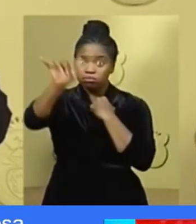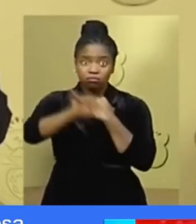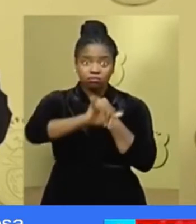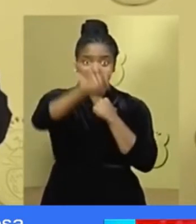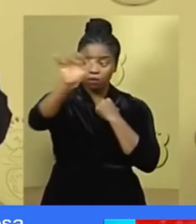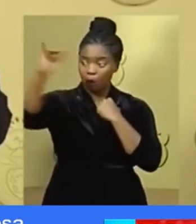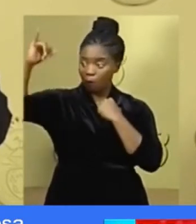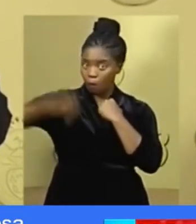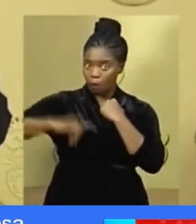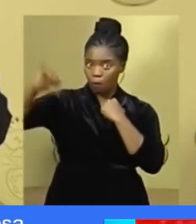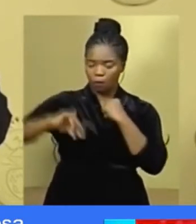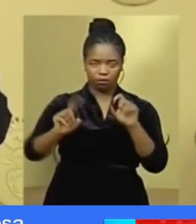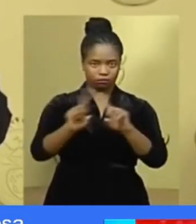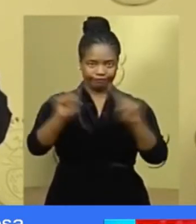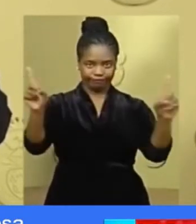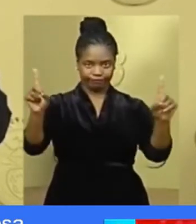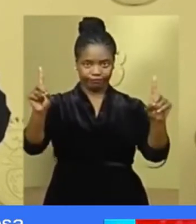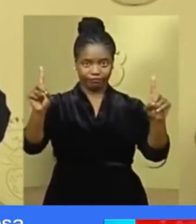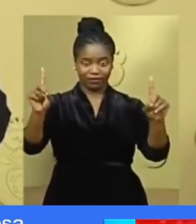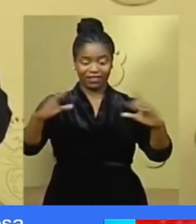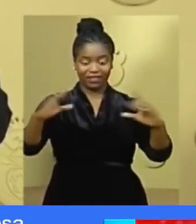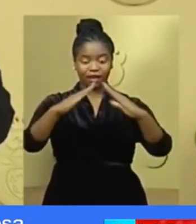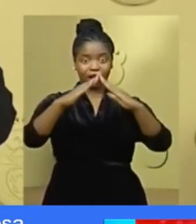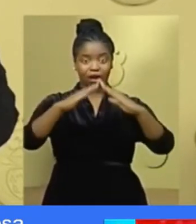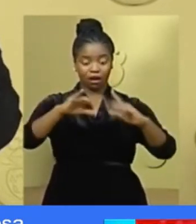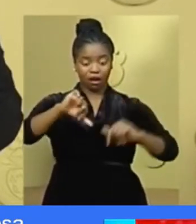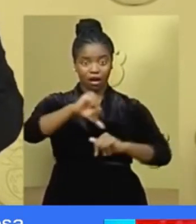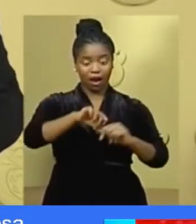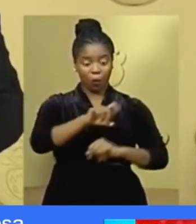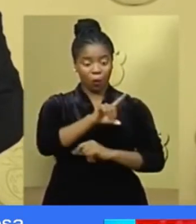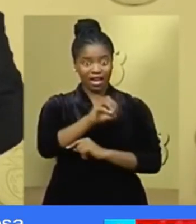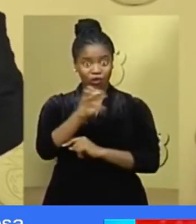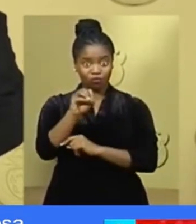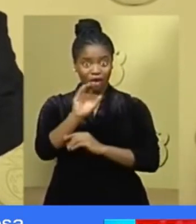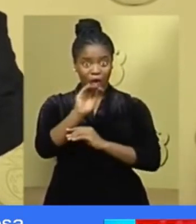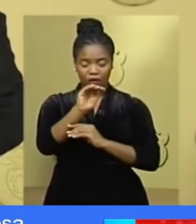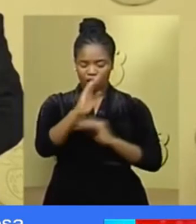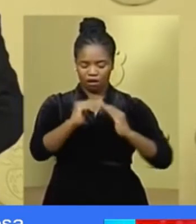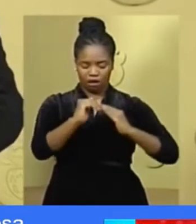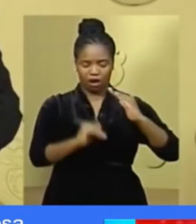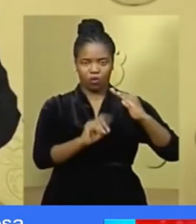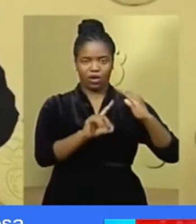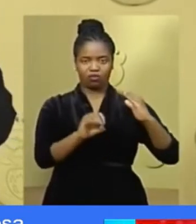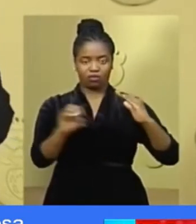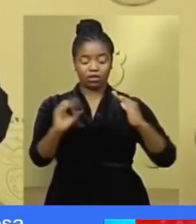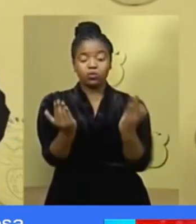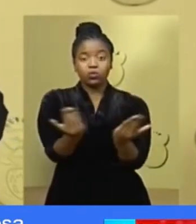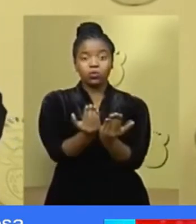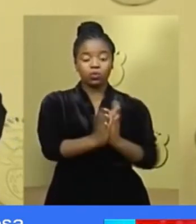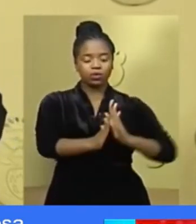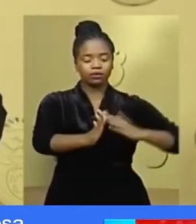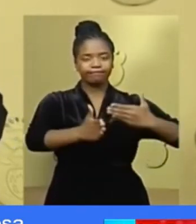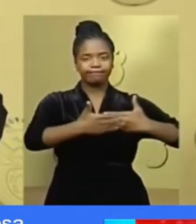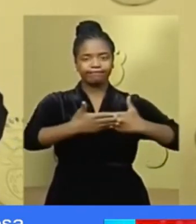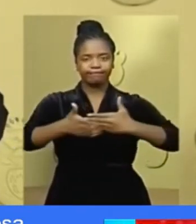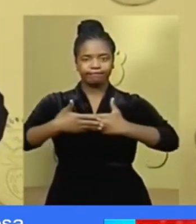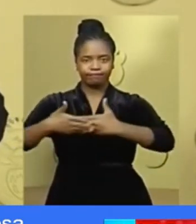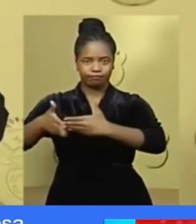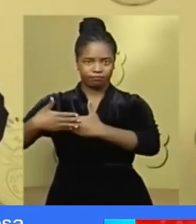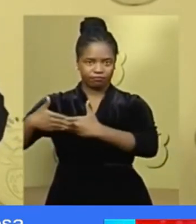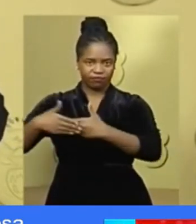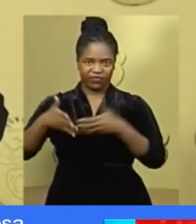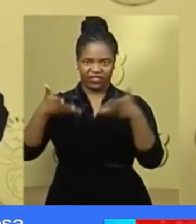of more than 100 people, closed schools and other educational institutions, and